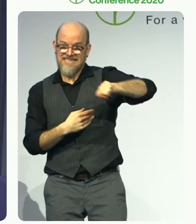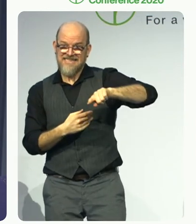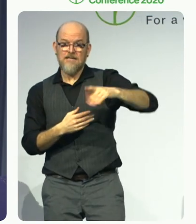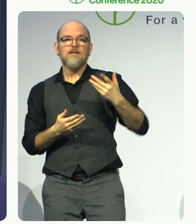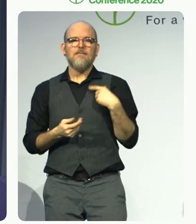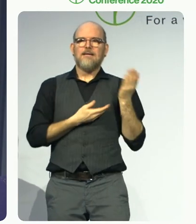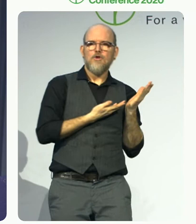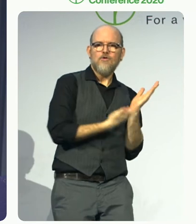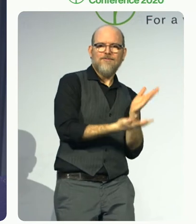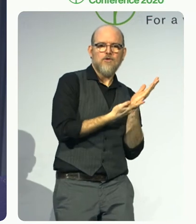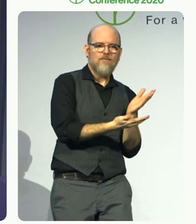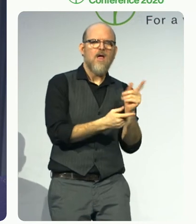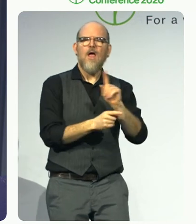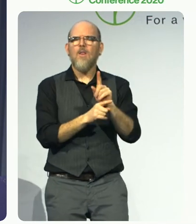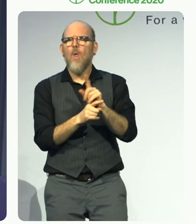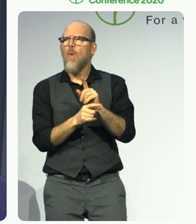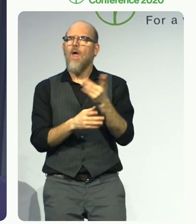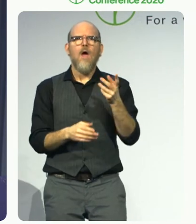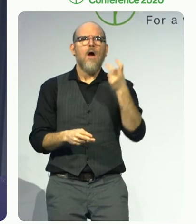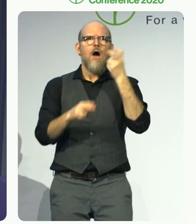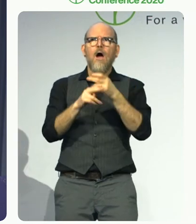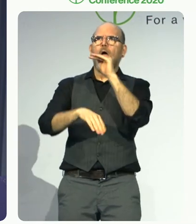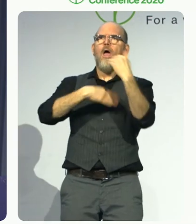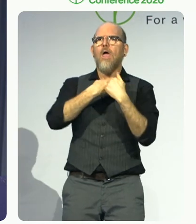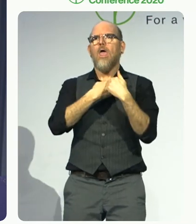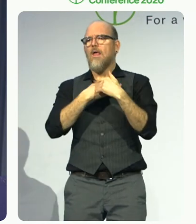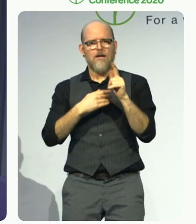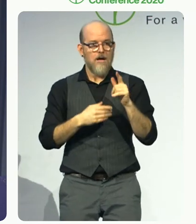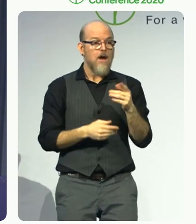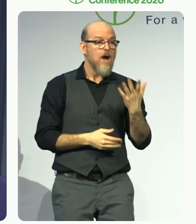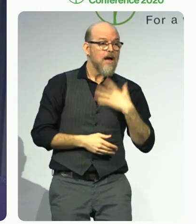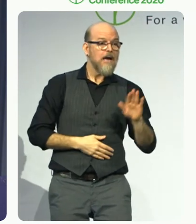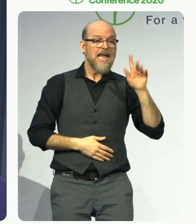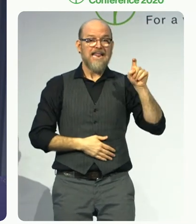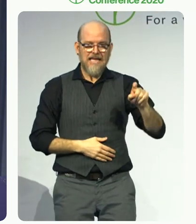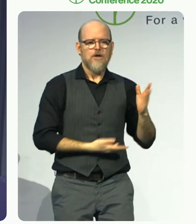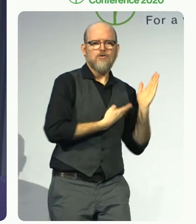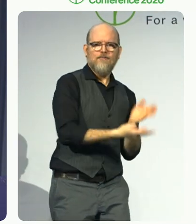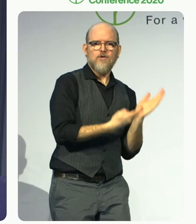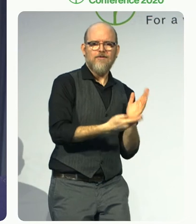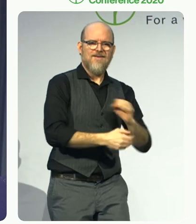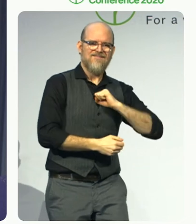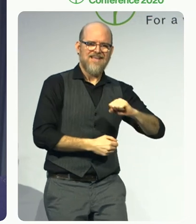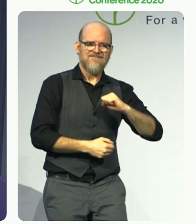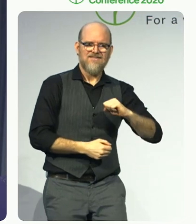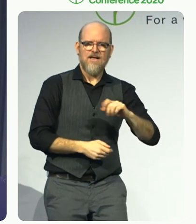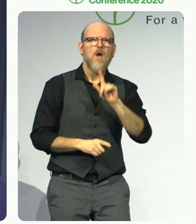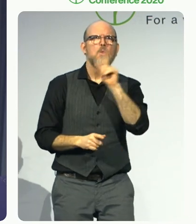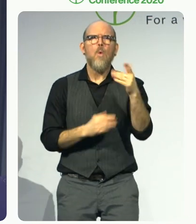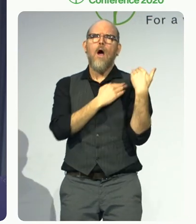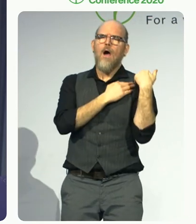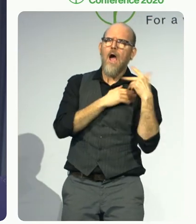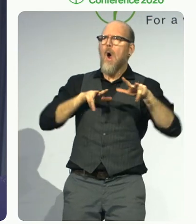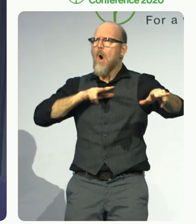accessible, and keep bureaucracy to a minimum. Furthermore, in its